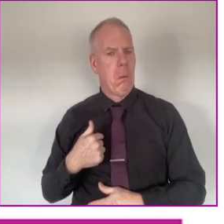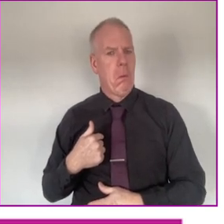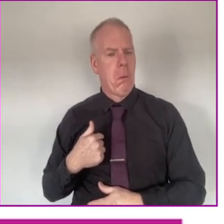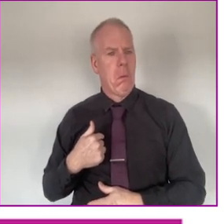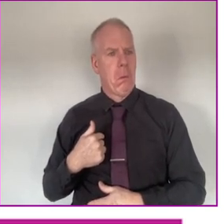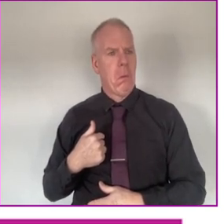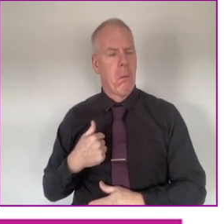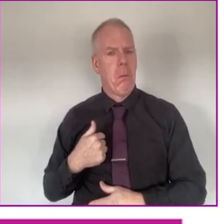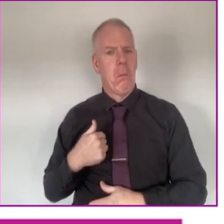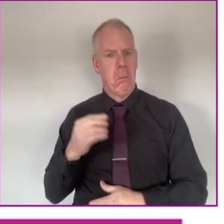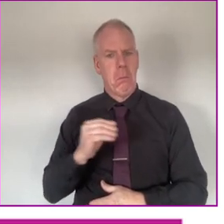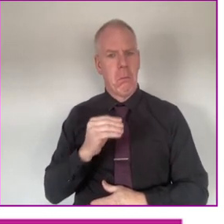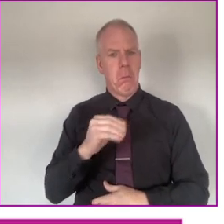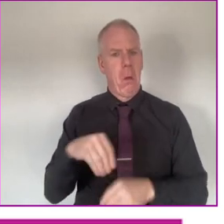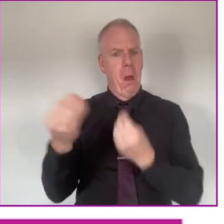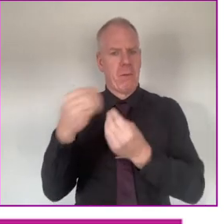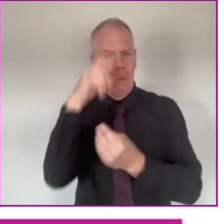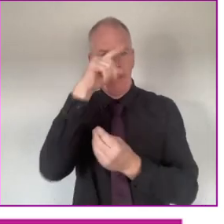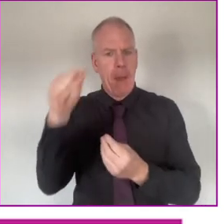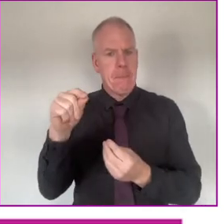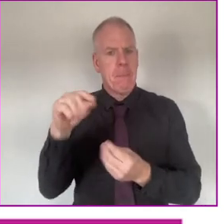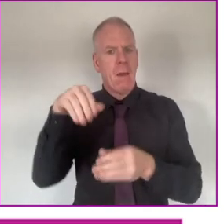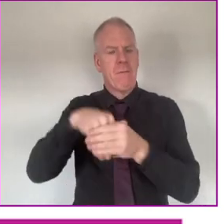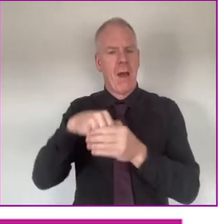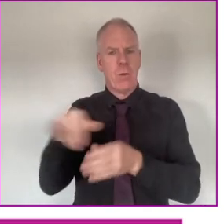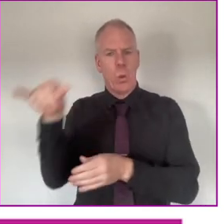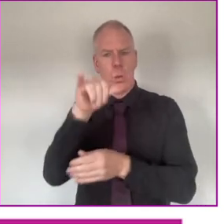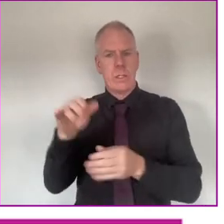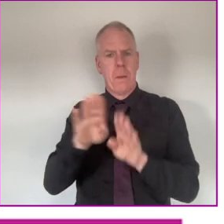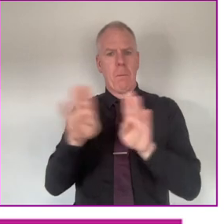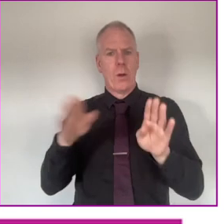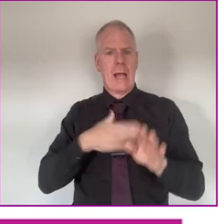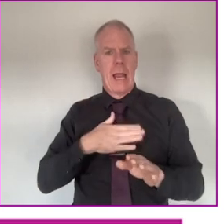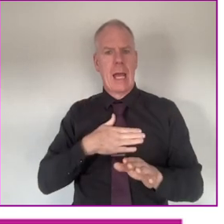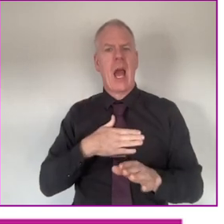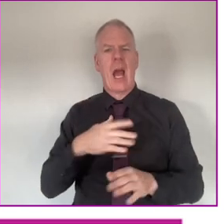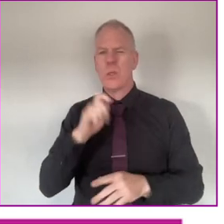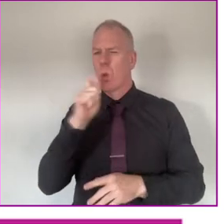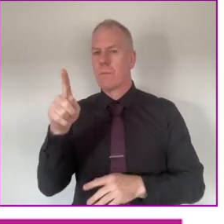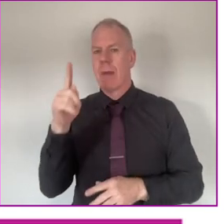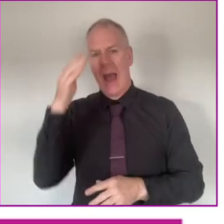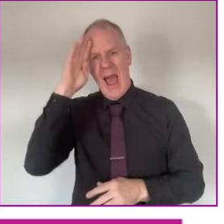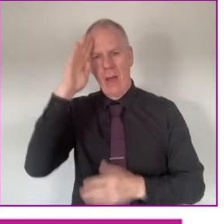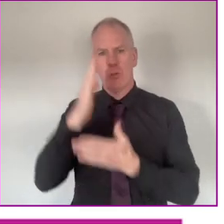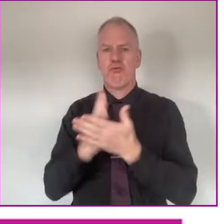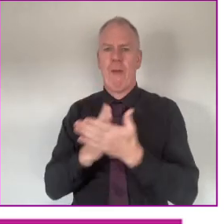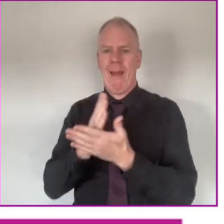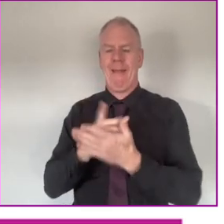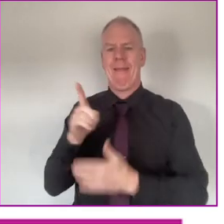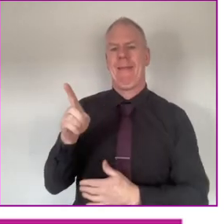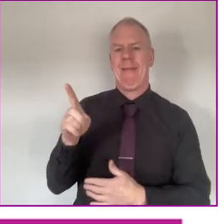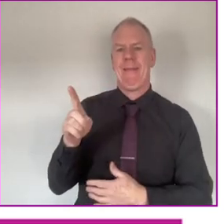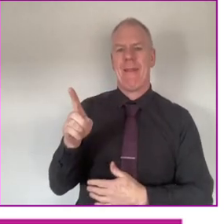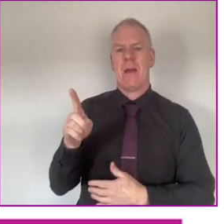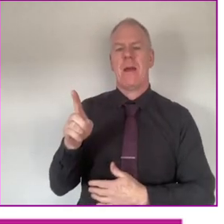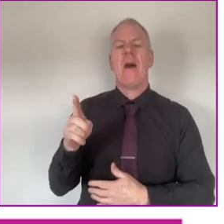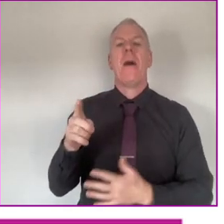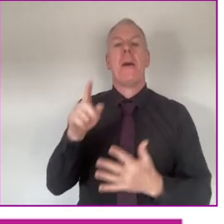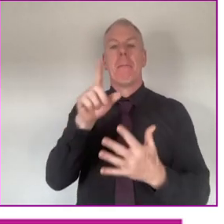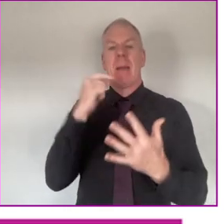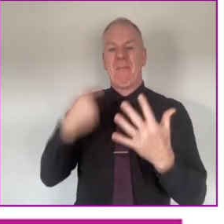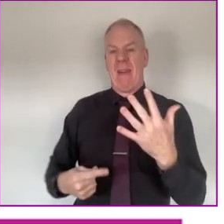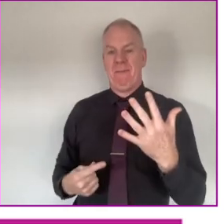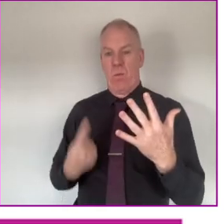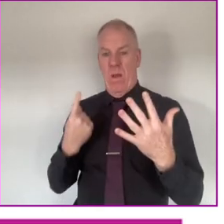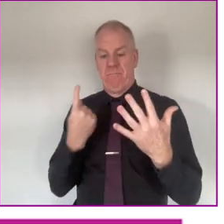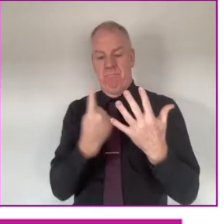I would pass muster. So my name was put forward. And I was asked which board would I like. And I said Irish Rail. And I was